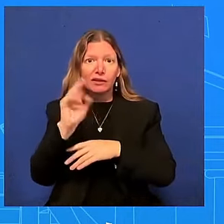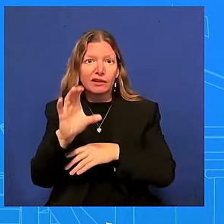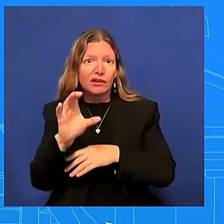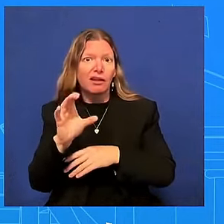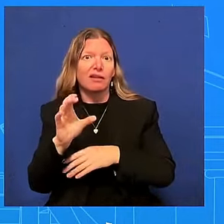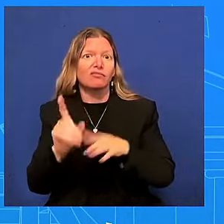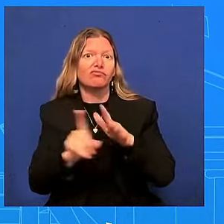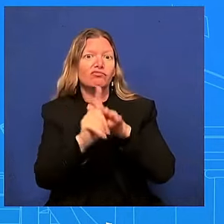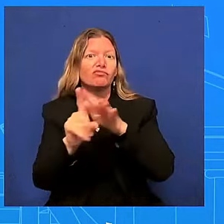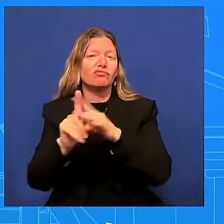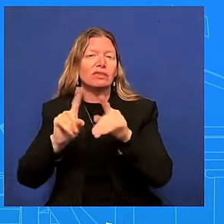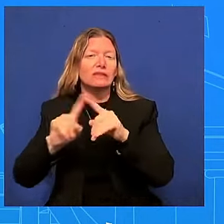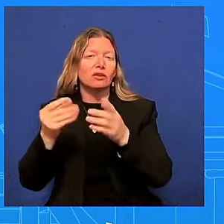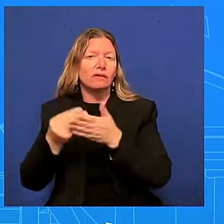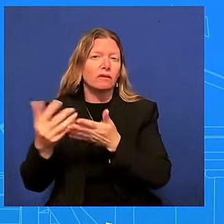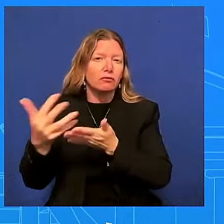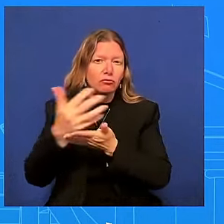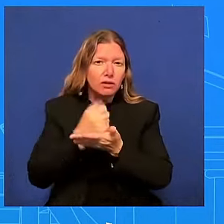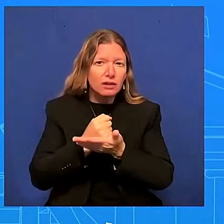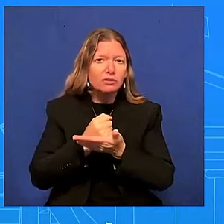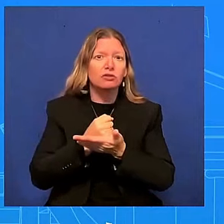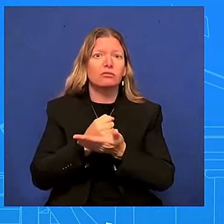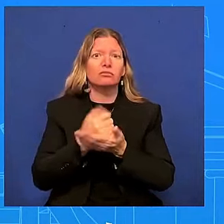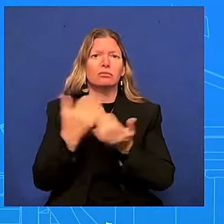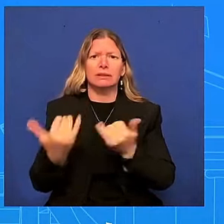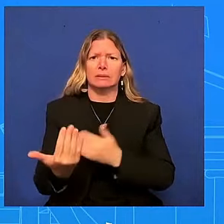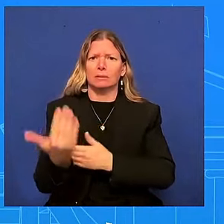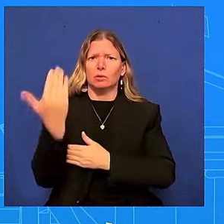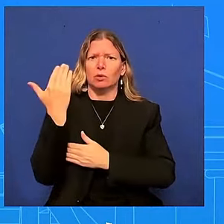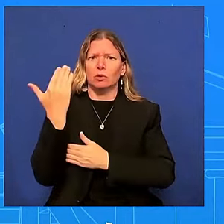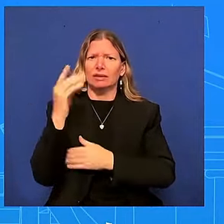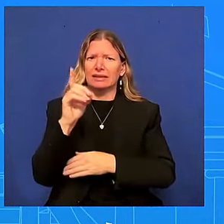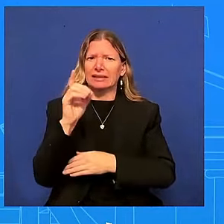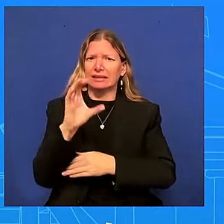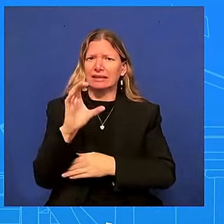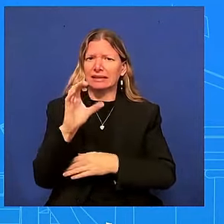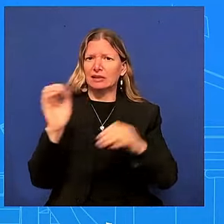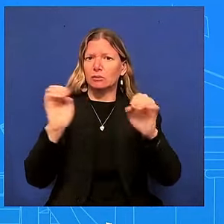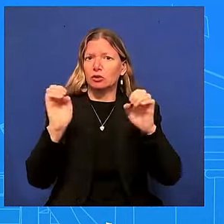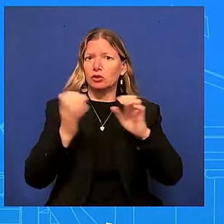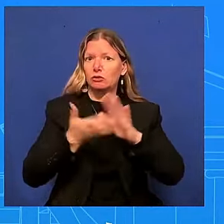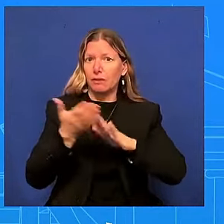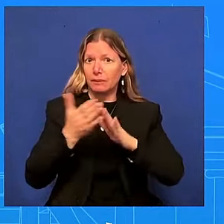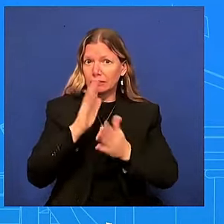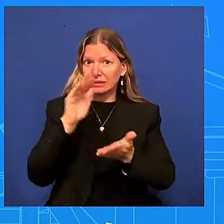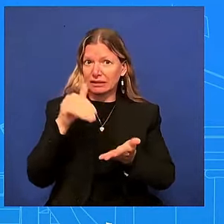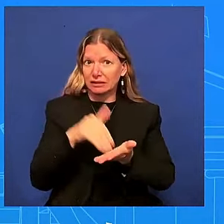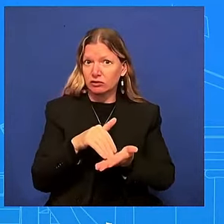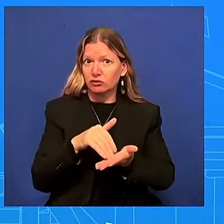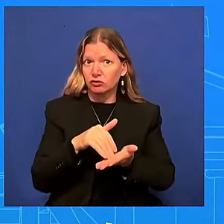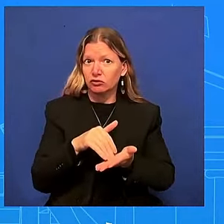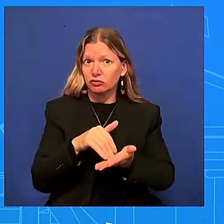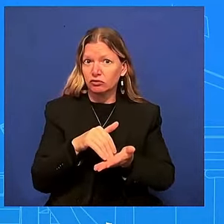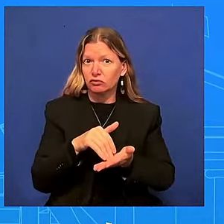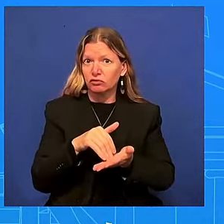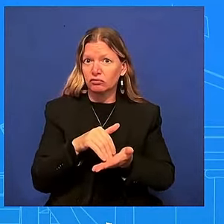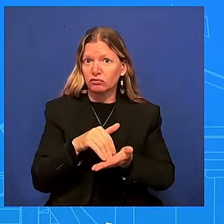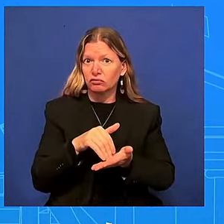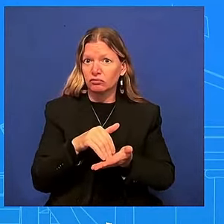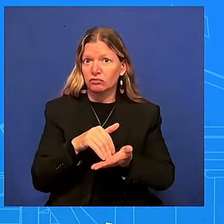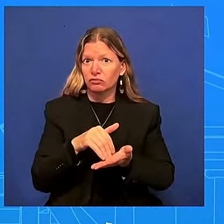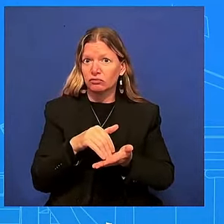emergency operations center all those appearances were scripted events where he spoke not all from the most